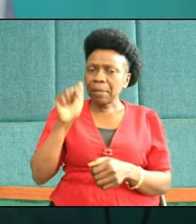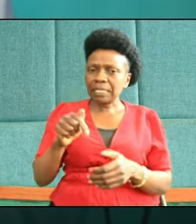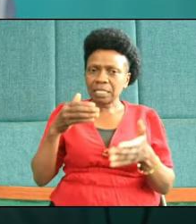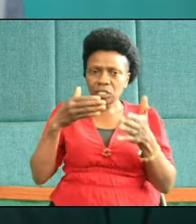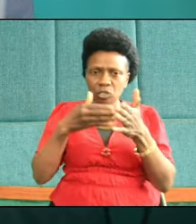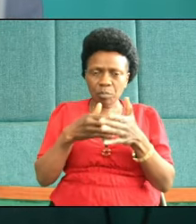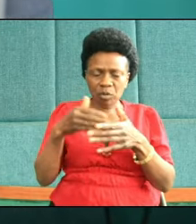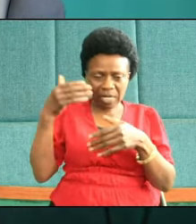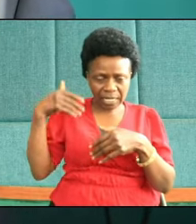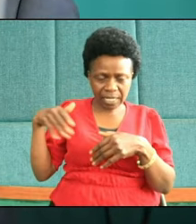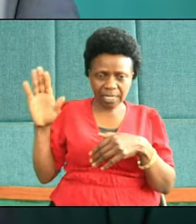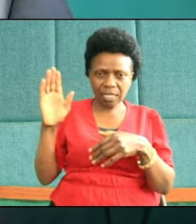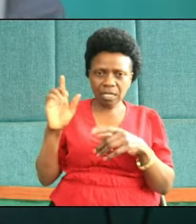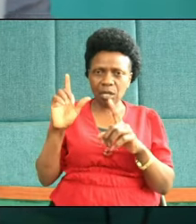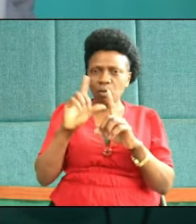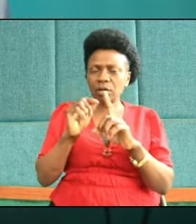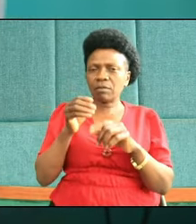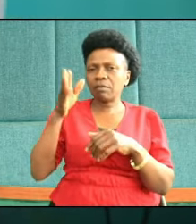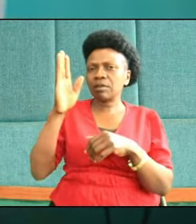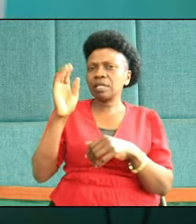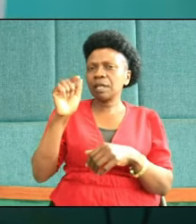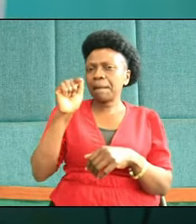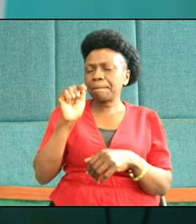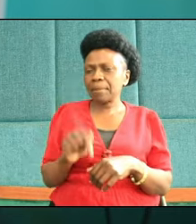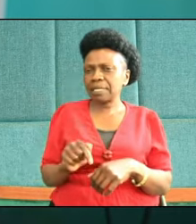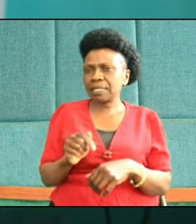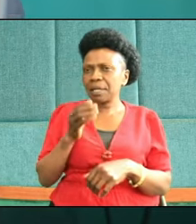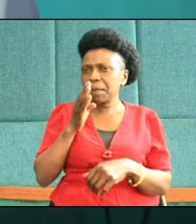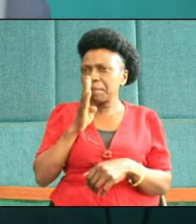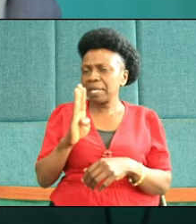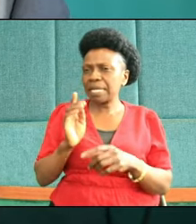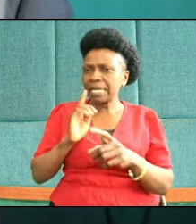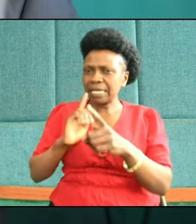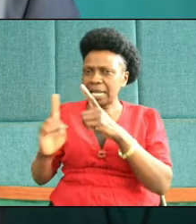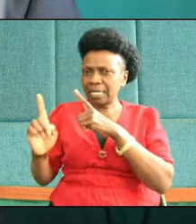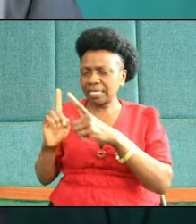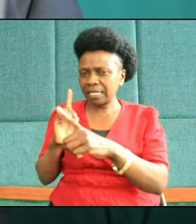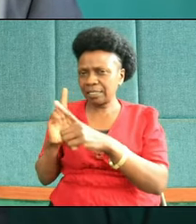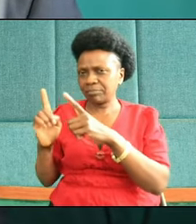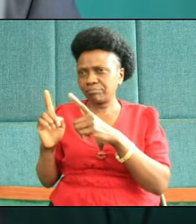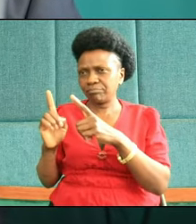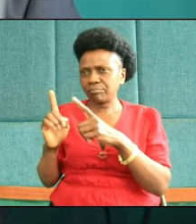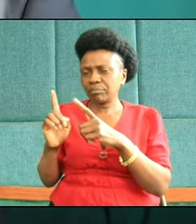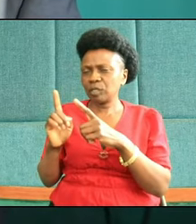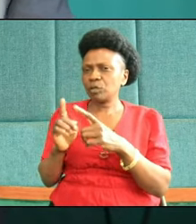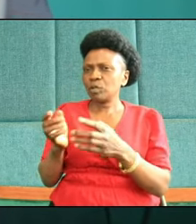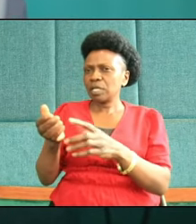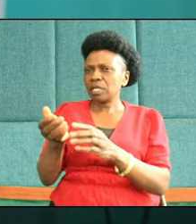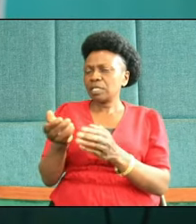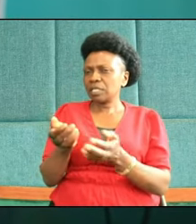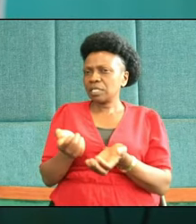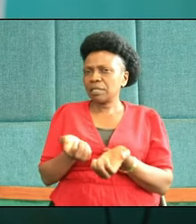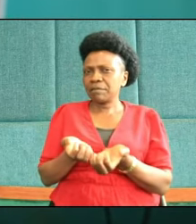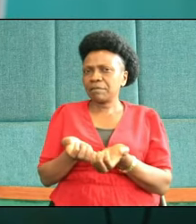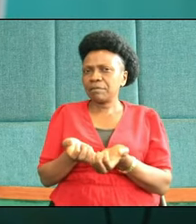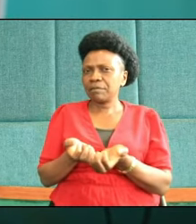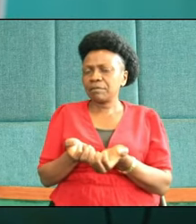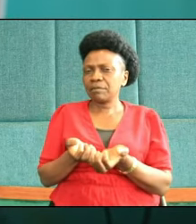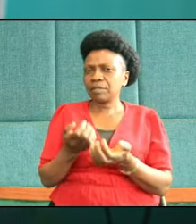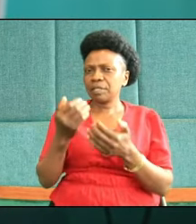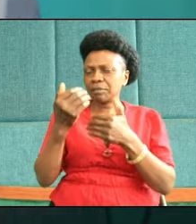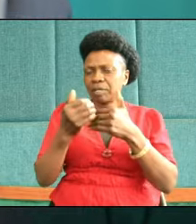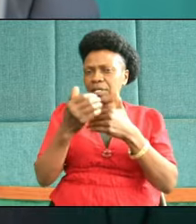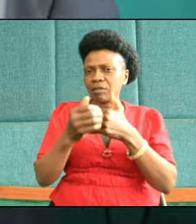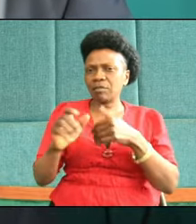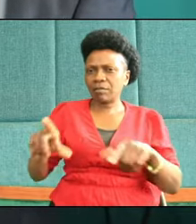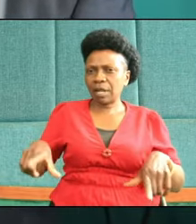neglecting the word of God. They should be running as they read the bread of life which is the Bible itself.